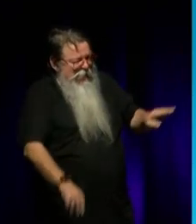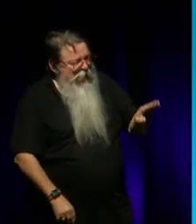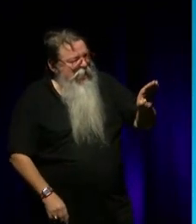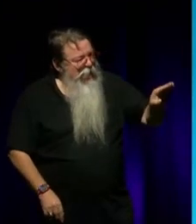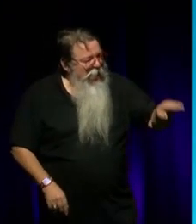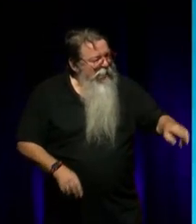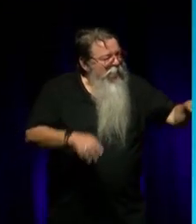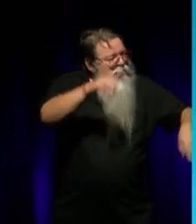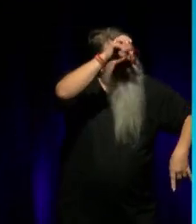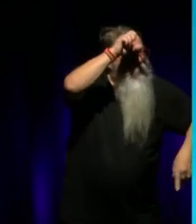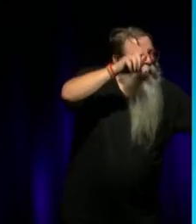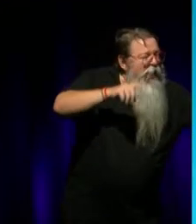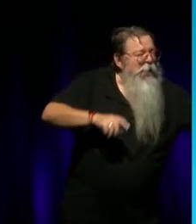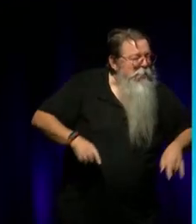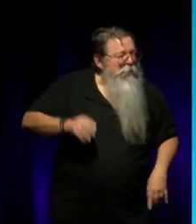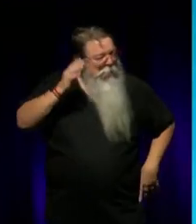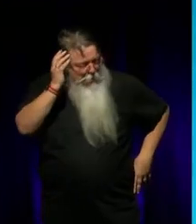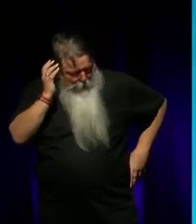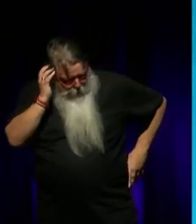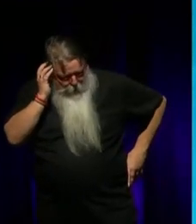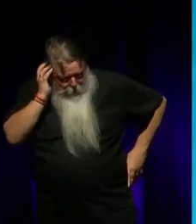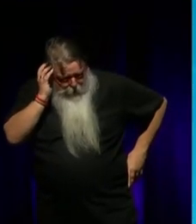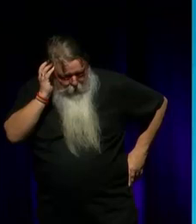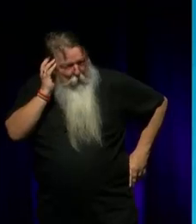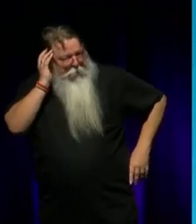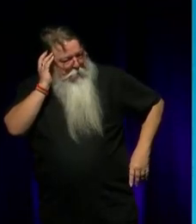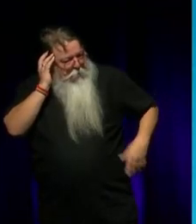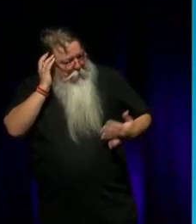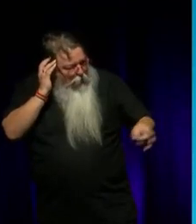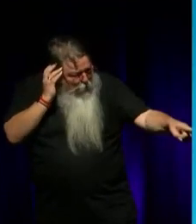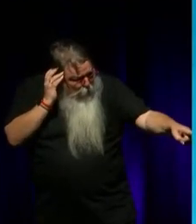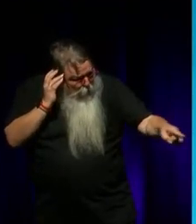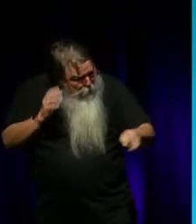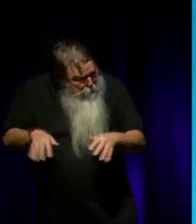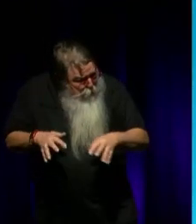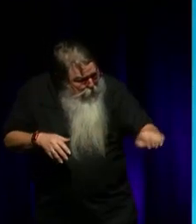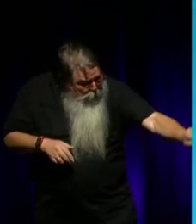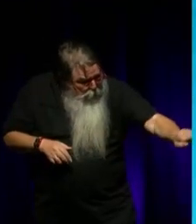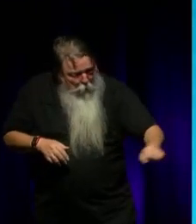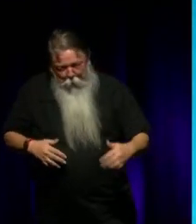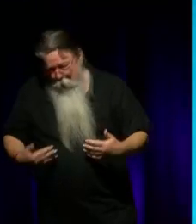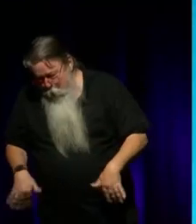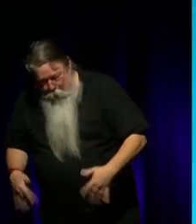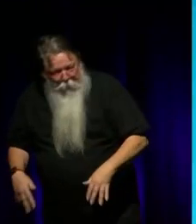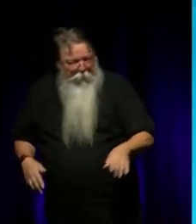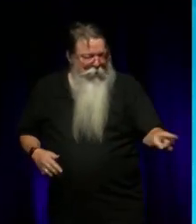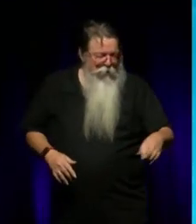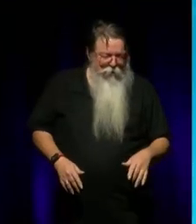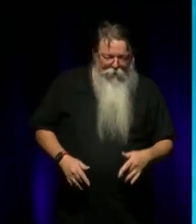just do the crossover infusion of ideas. So... Maybe our energy...